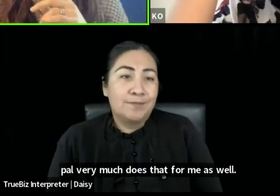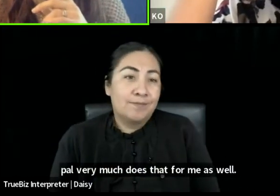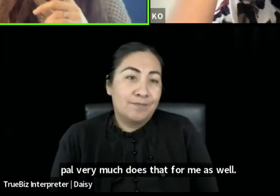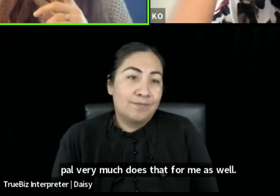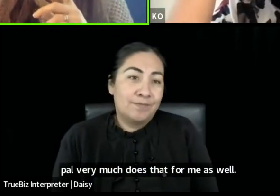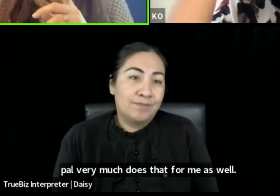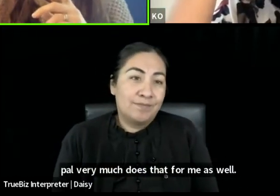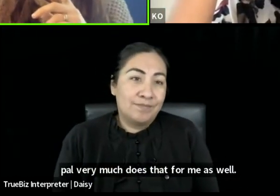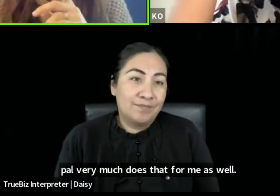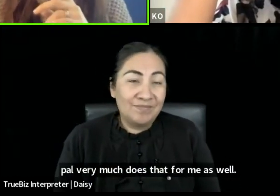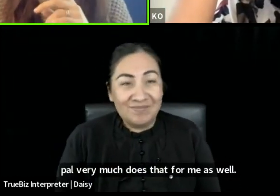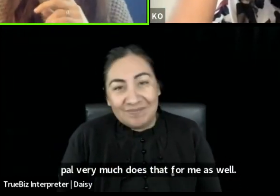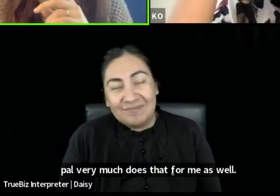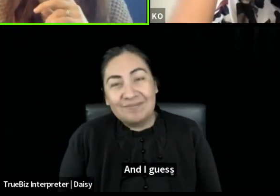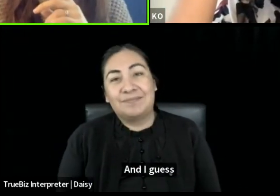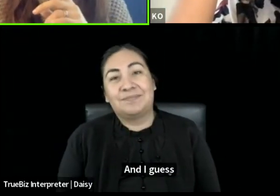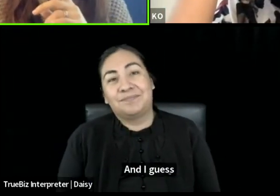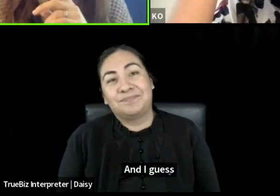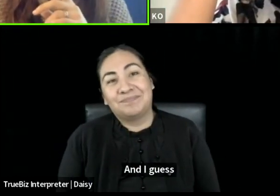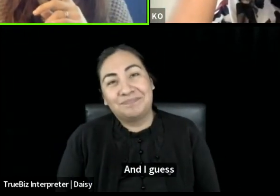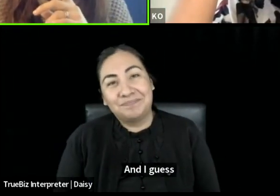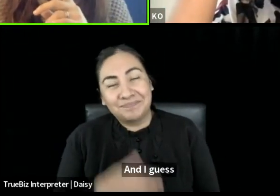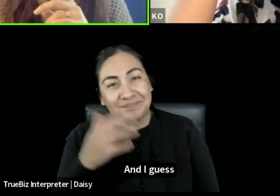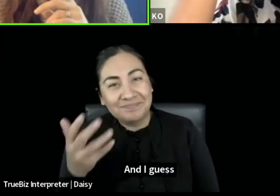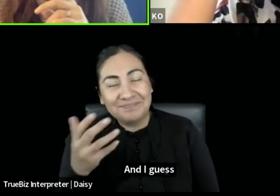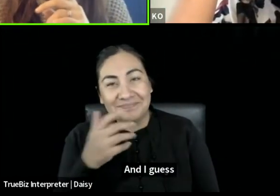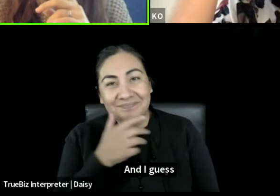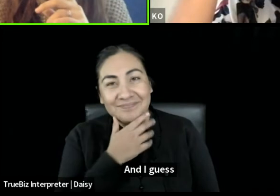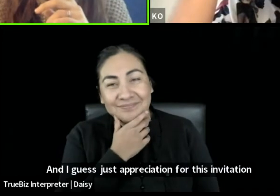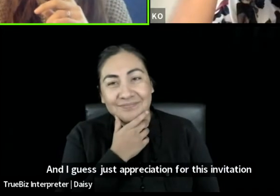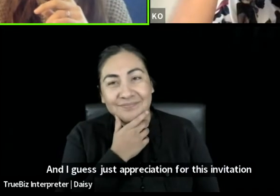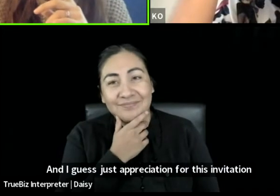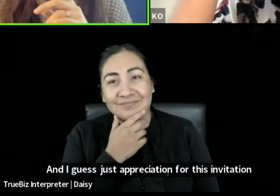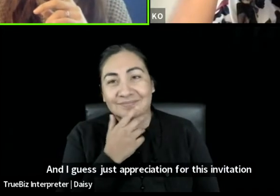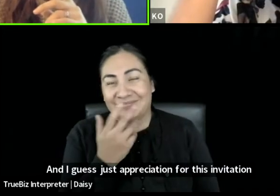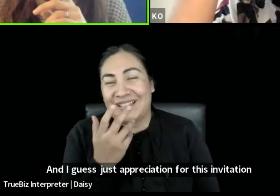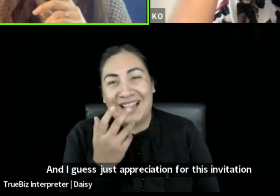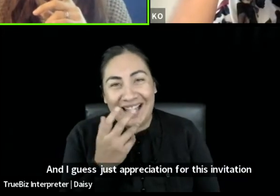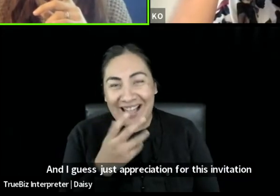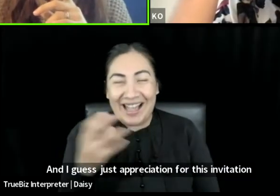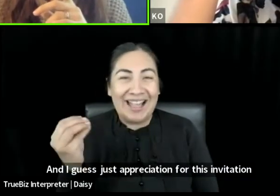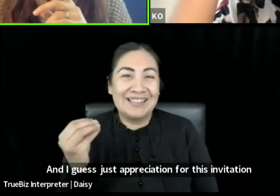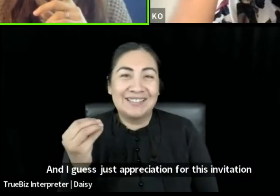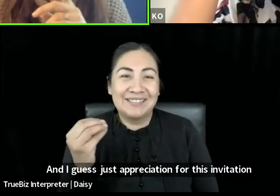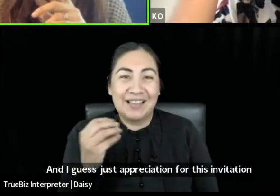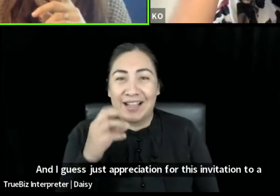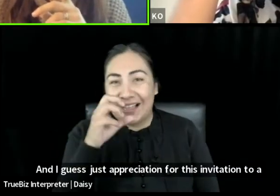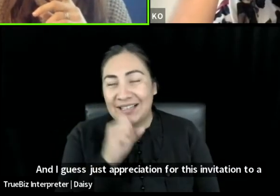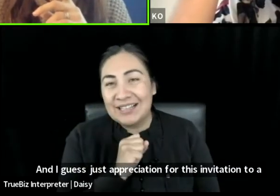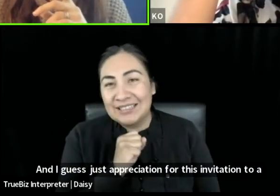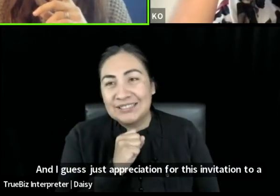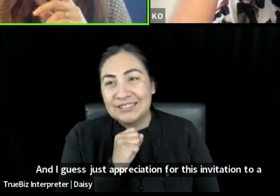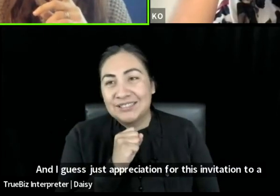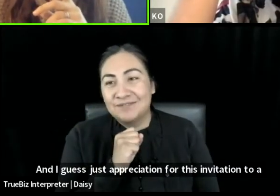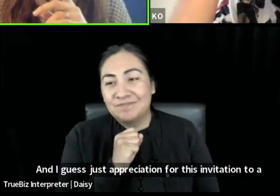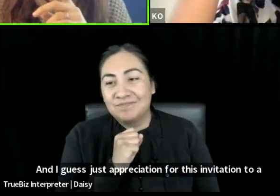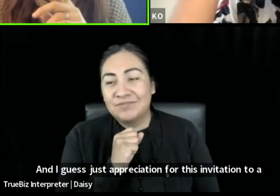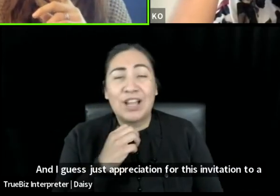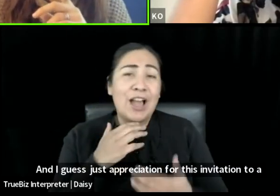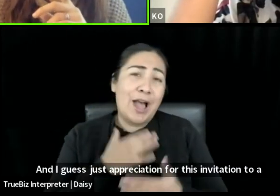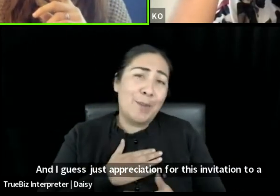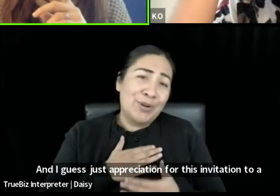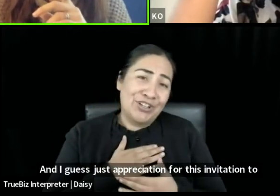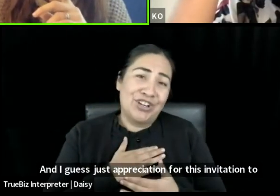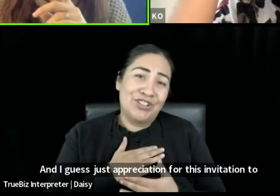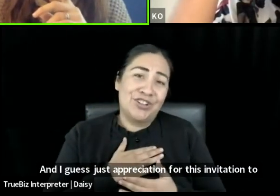And I guess just appreciation for this invitation to acknowledge that you